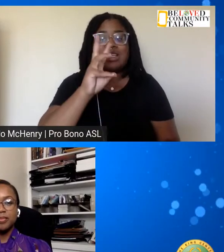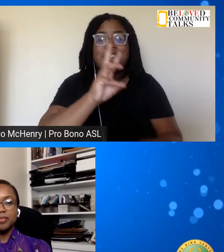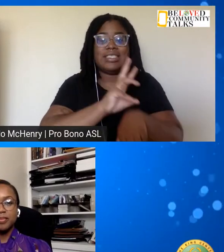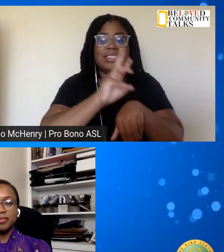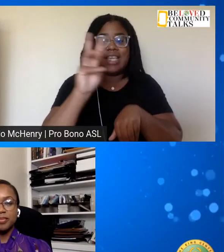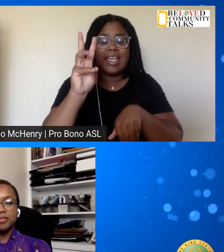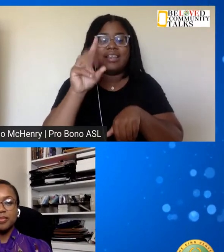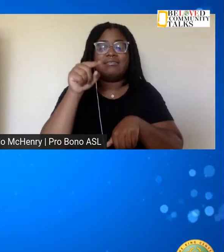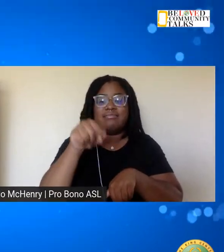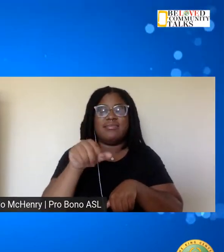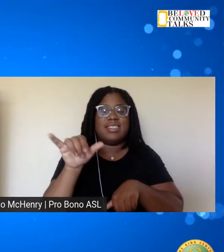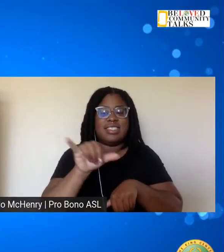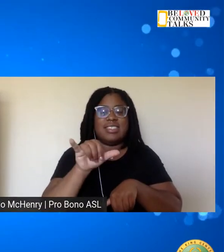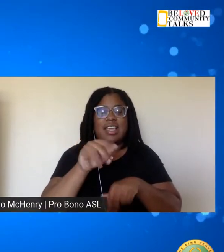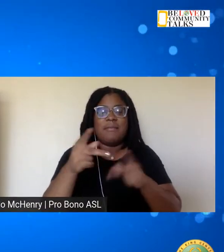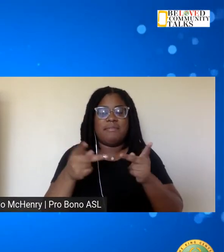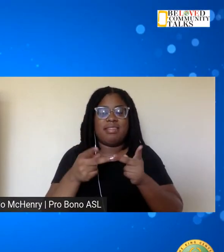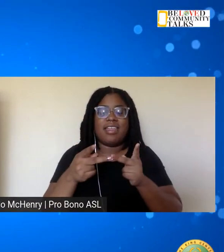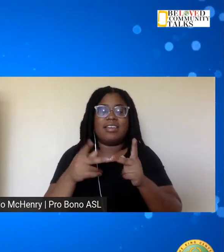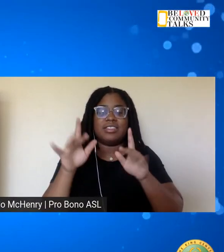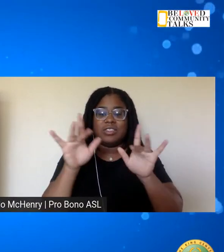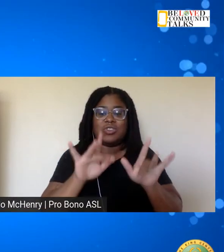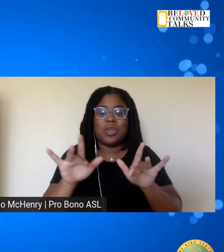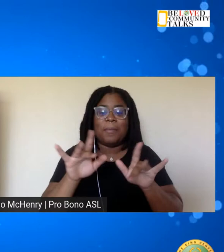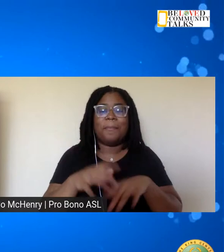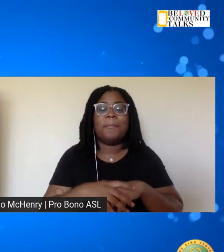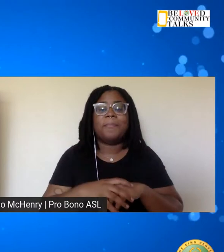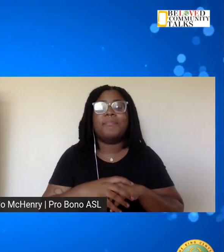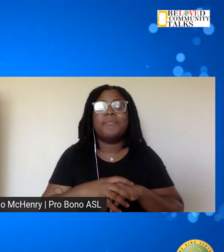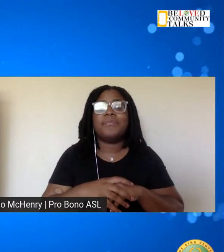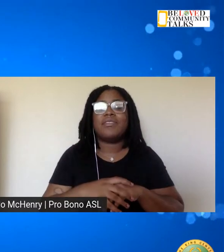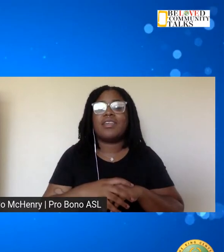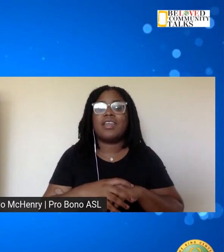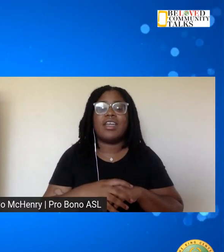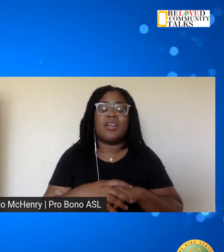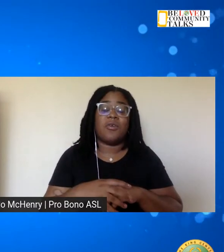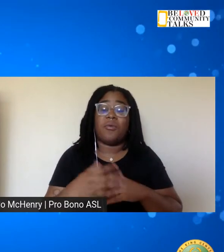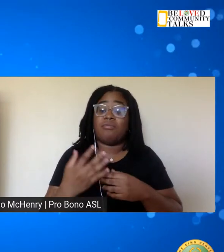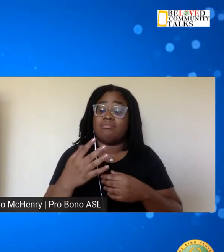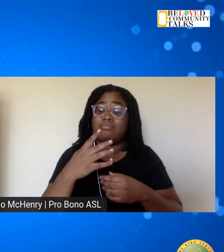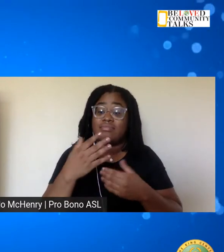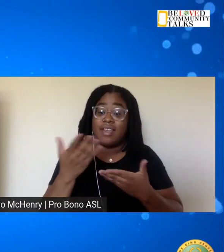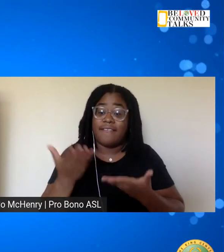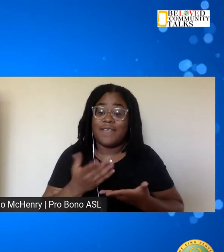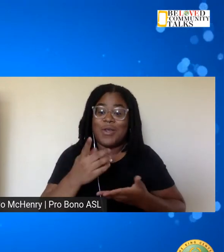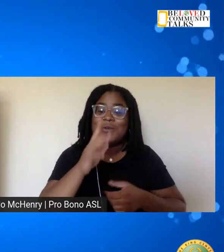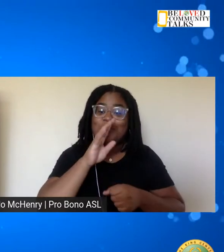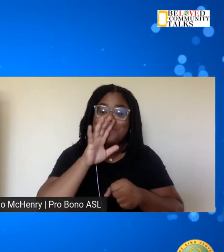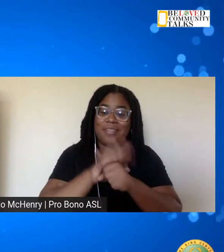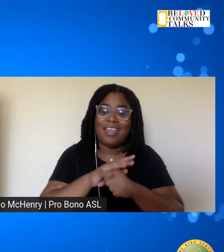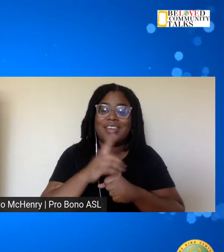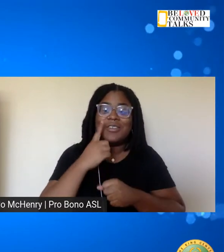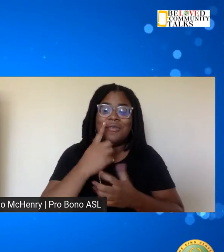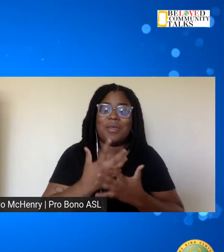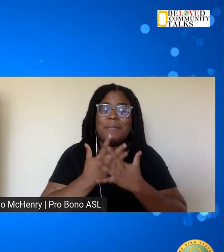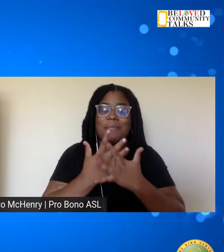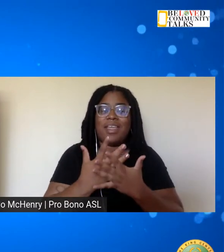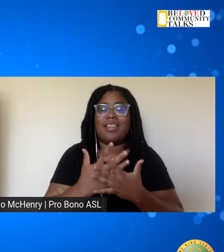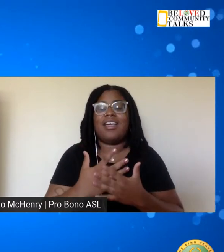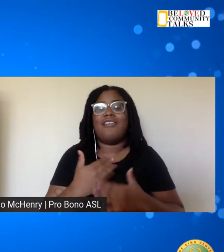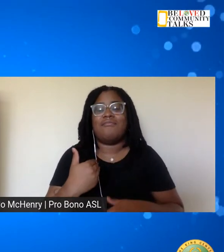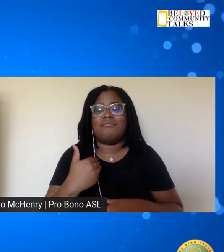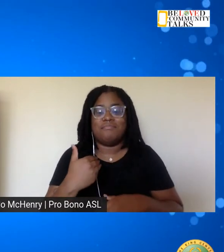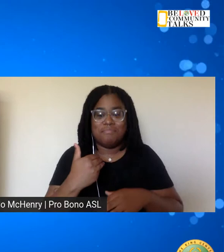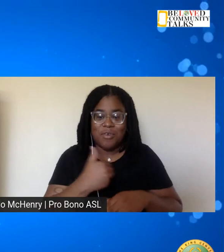streaming in the same place. And we invite you to take the Beloved pledge and be a part of the Beloved movement. Again, we